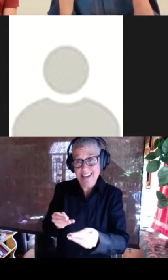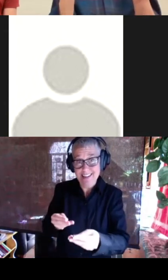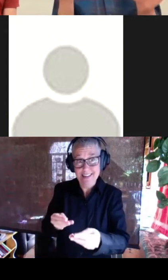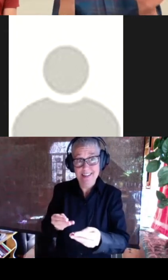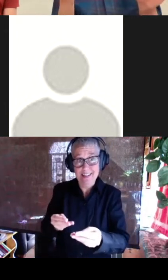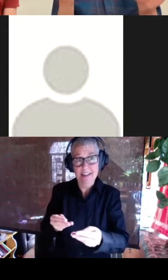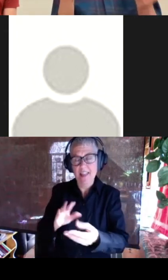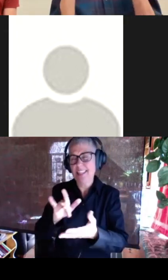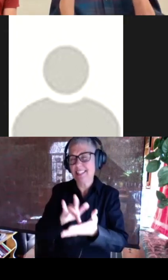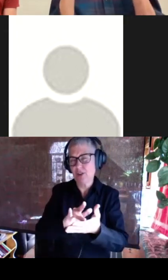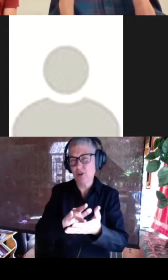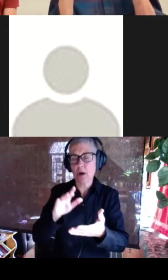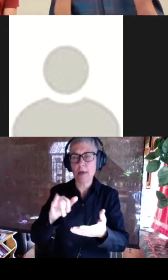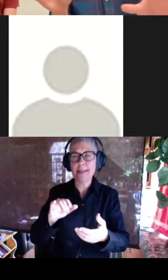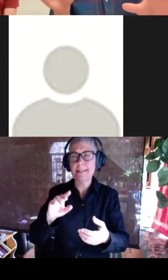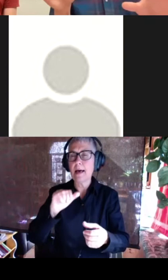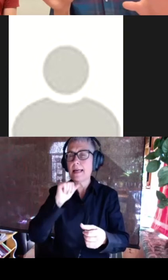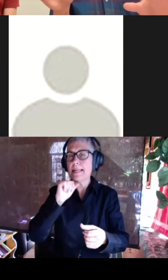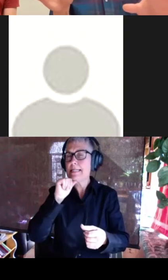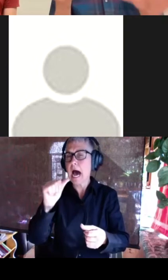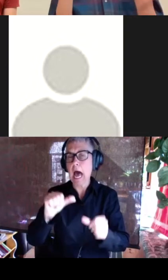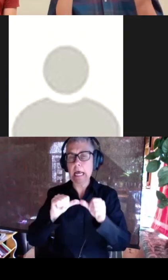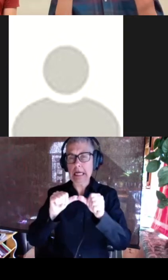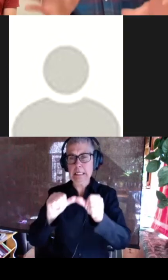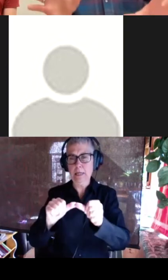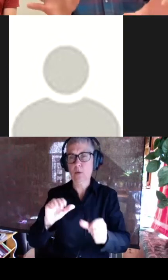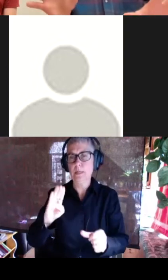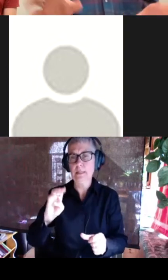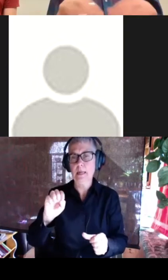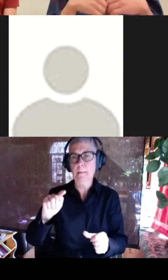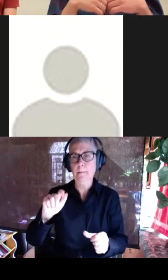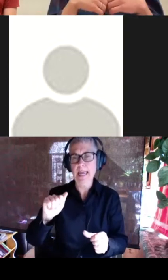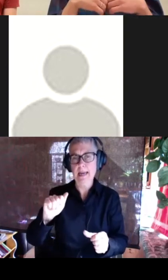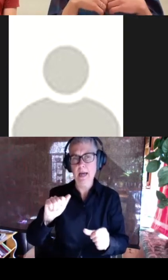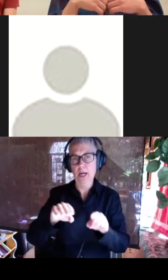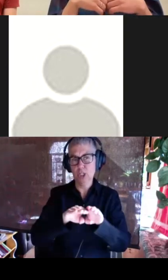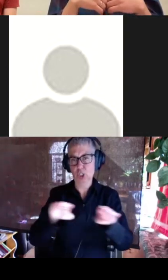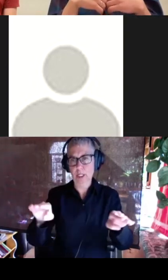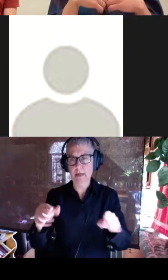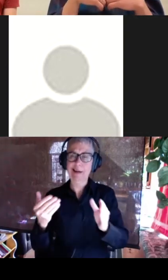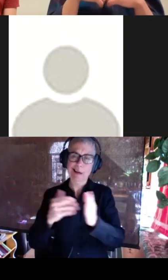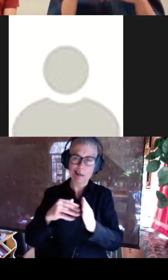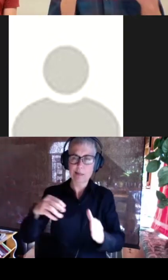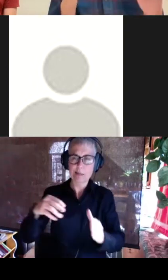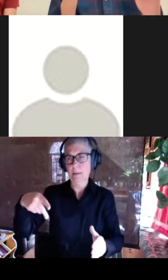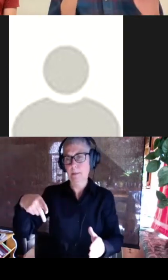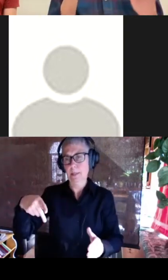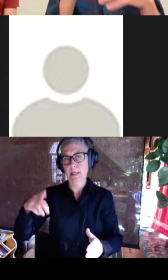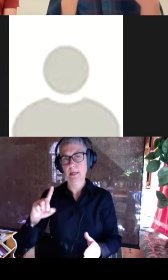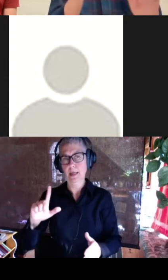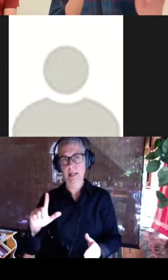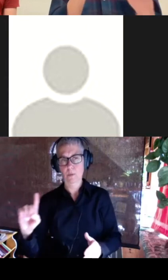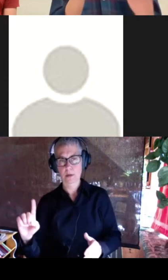is this like discontiguous uh beta sheet against pdl1 and um we modeled